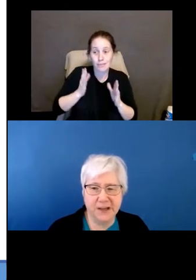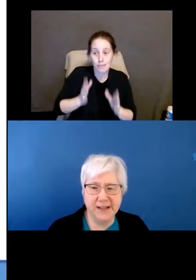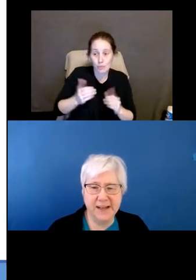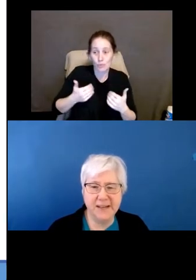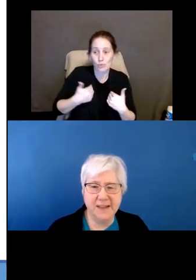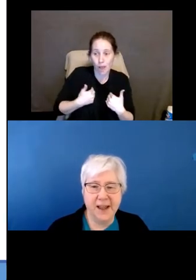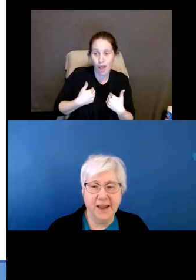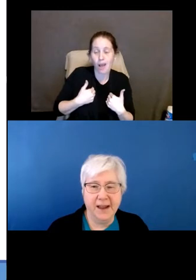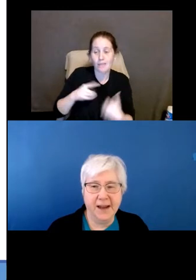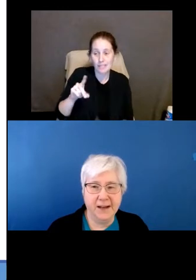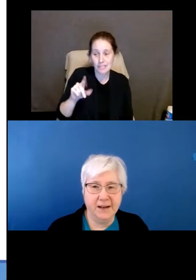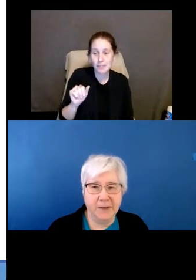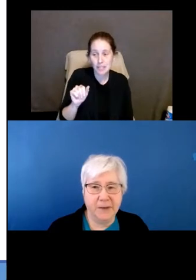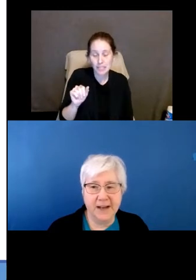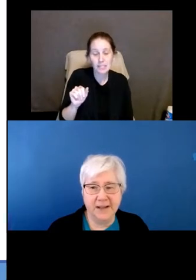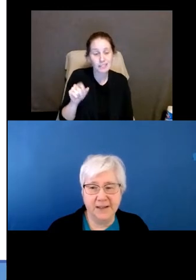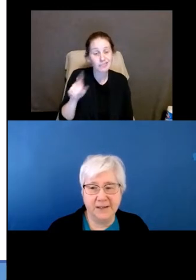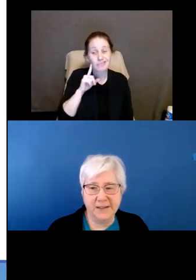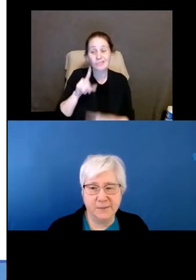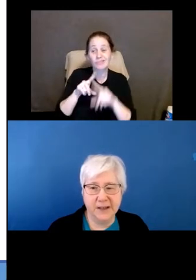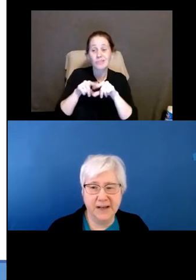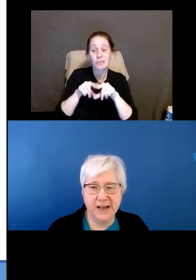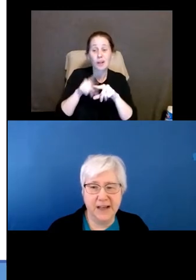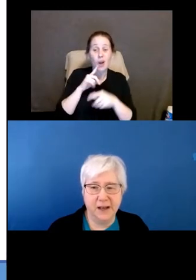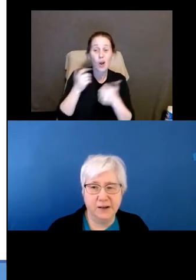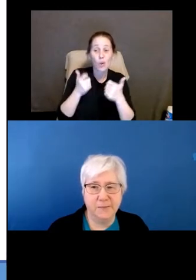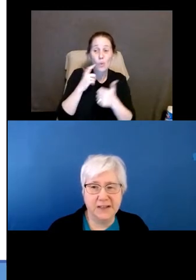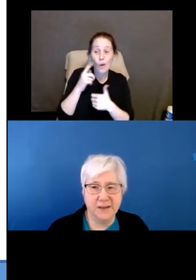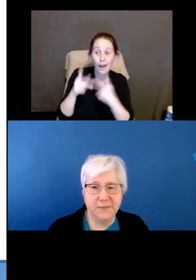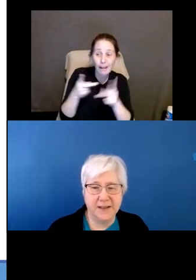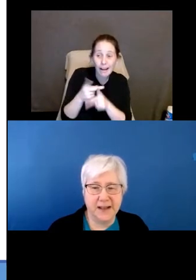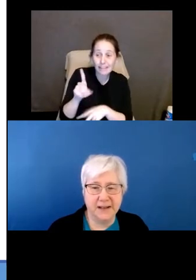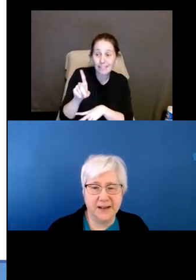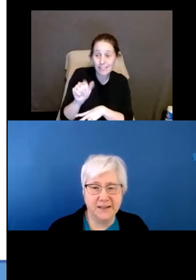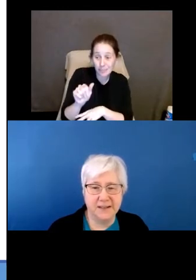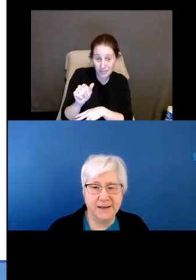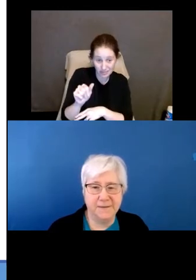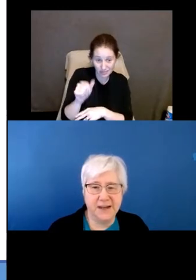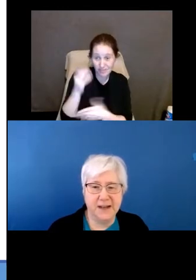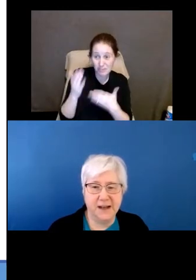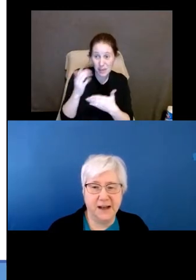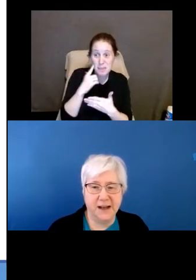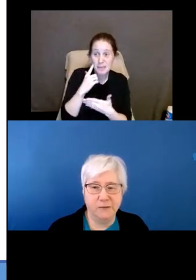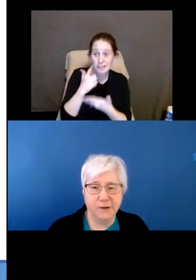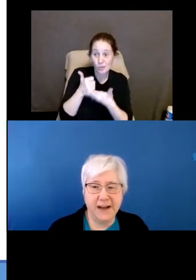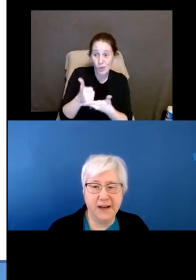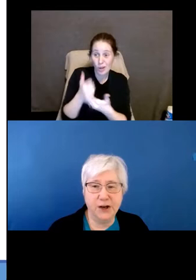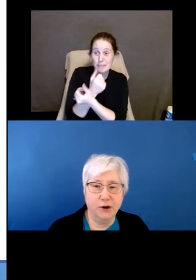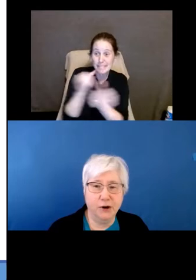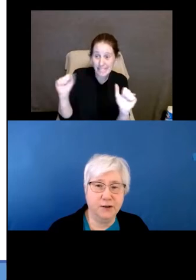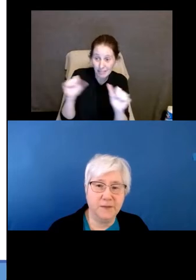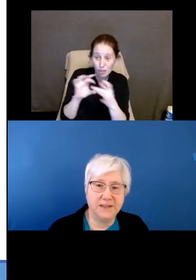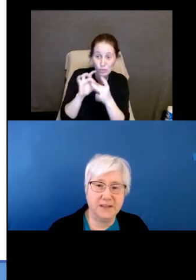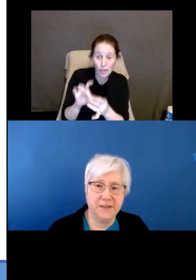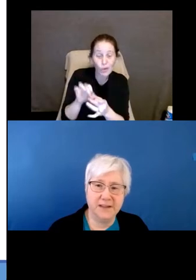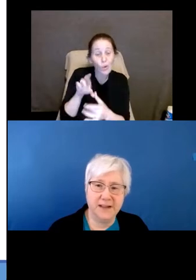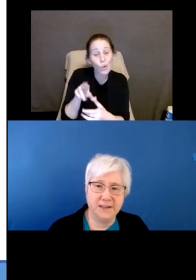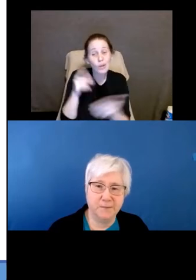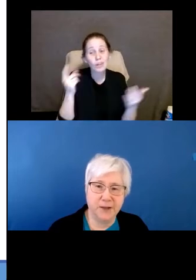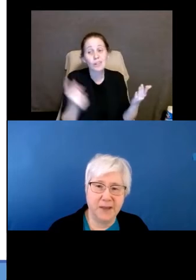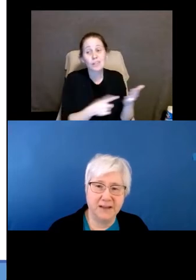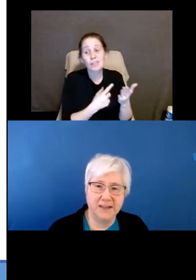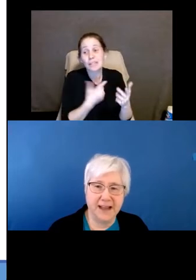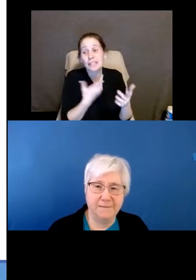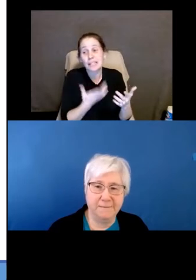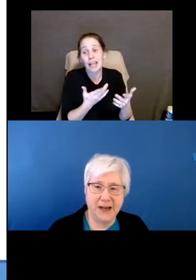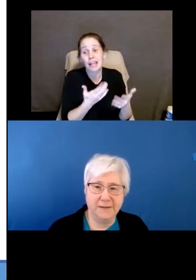disabilities. And depending on the disability, it could be something that is safety related, or it could be something that